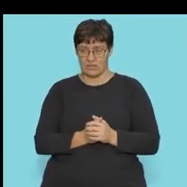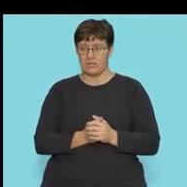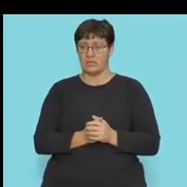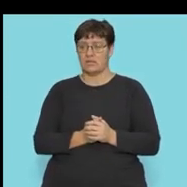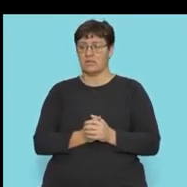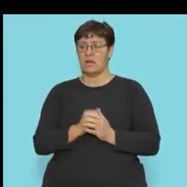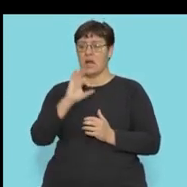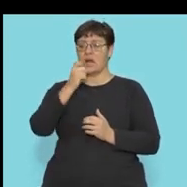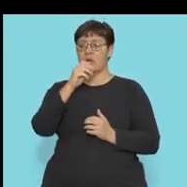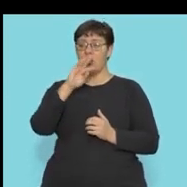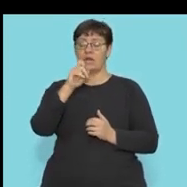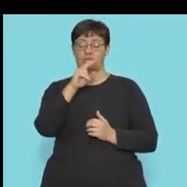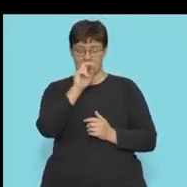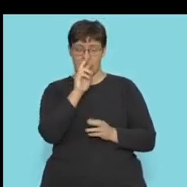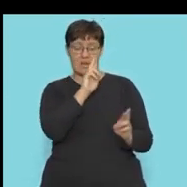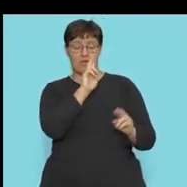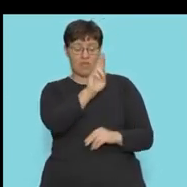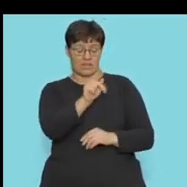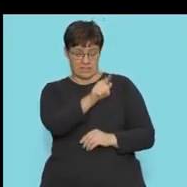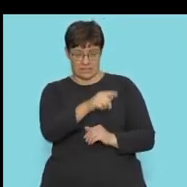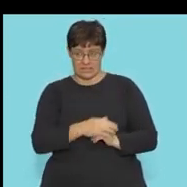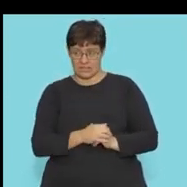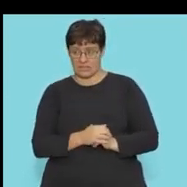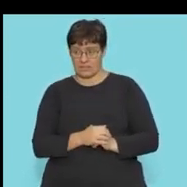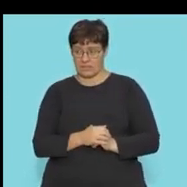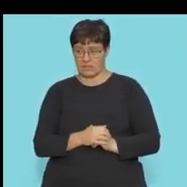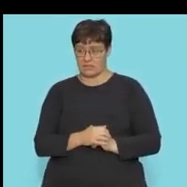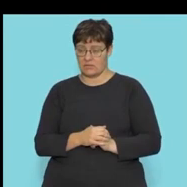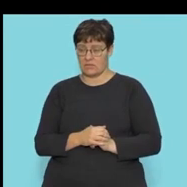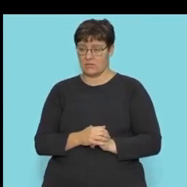Carbohydrates are the reactants. So we know that those are the reactants.